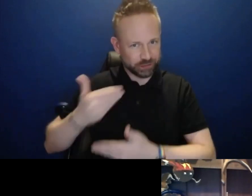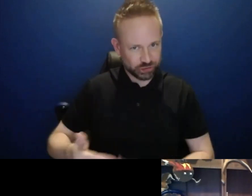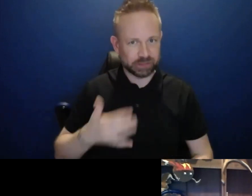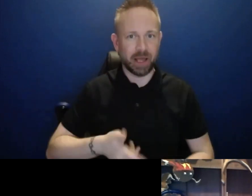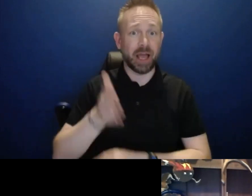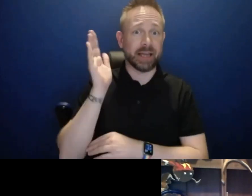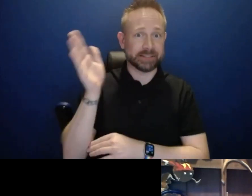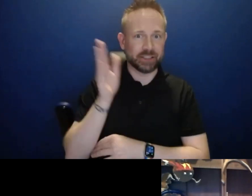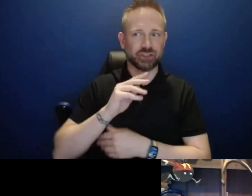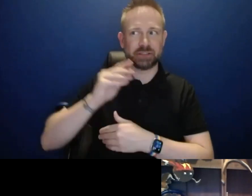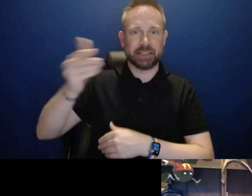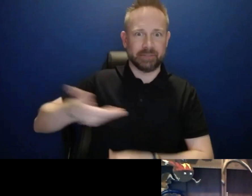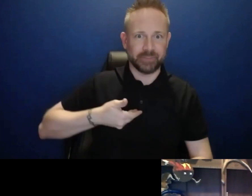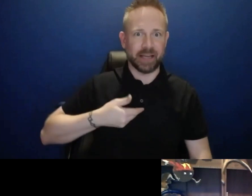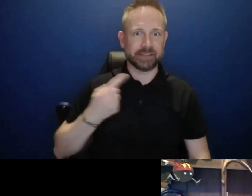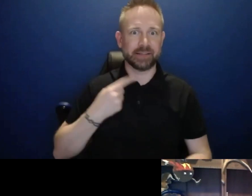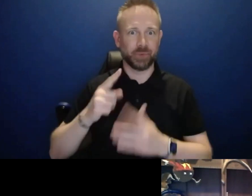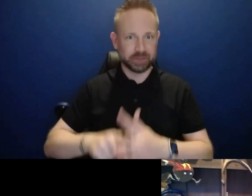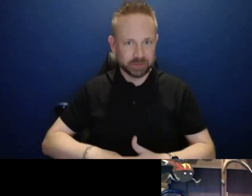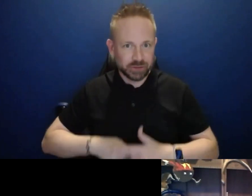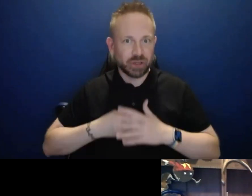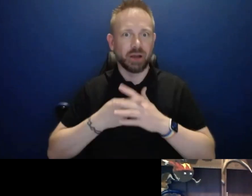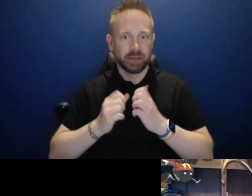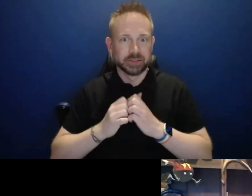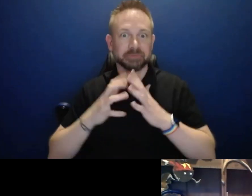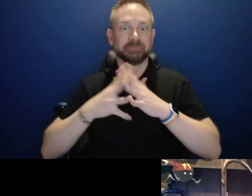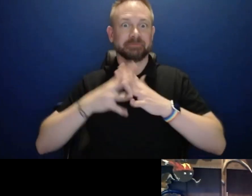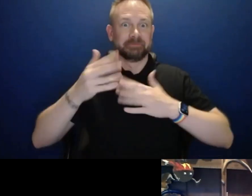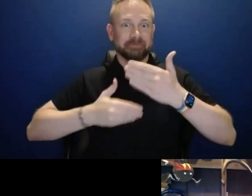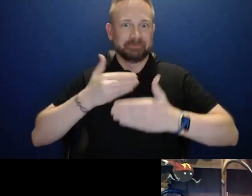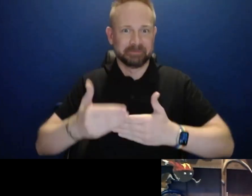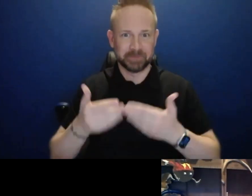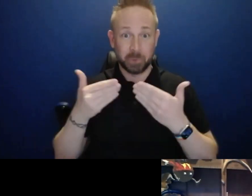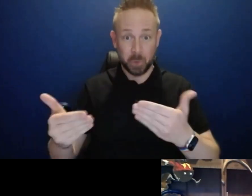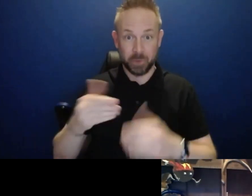to get us going and ask the first question and so Broderick, I'm going to turn it over to you.